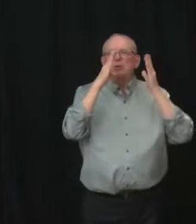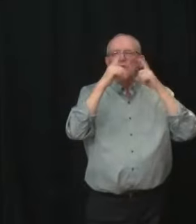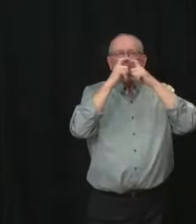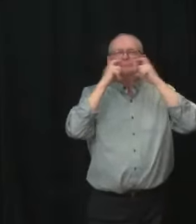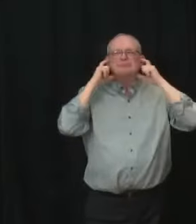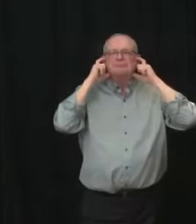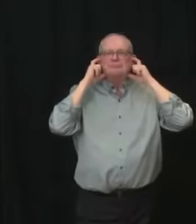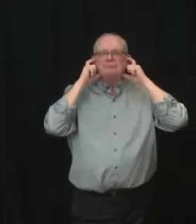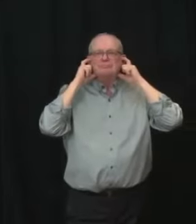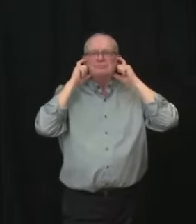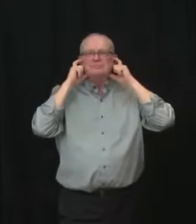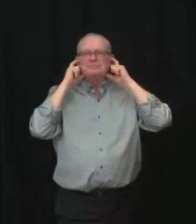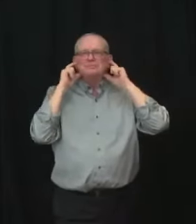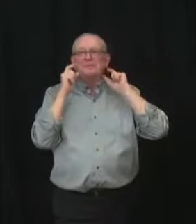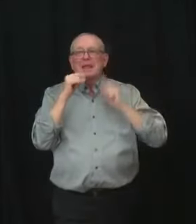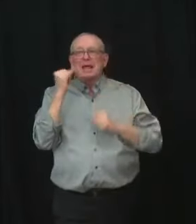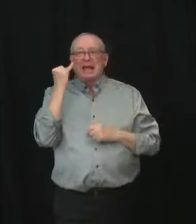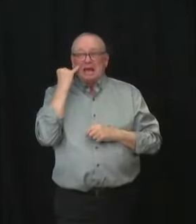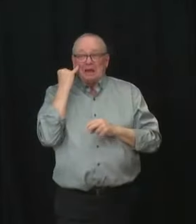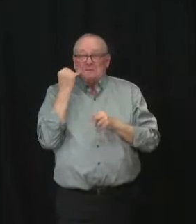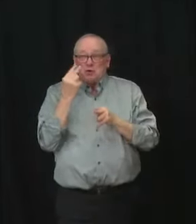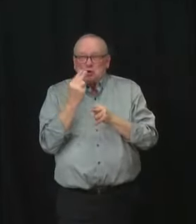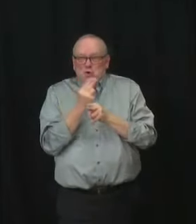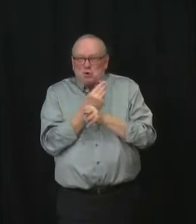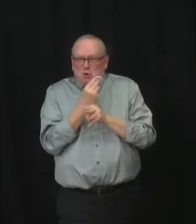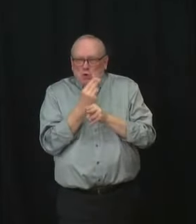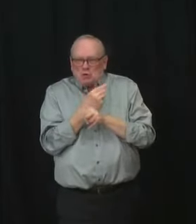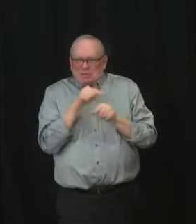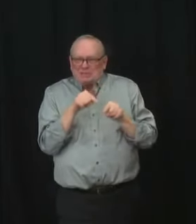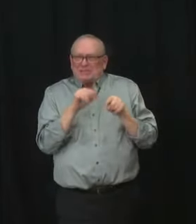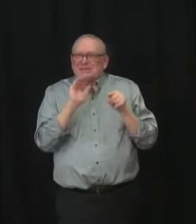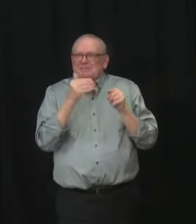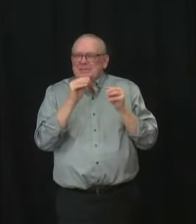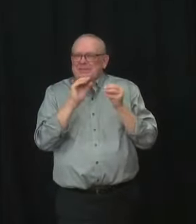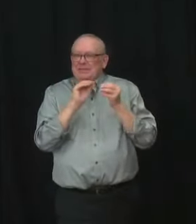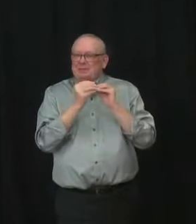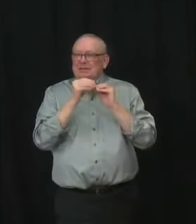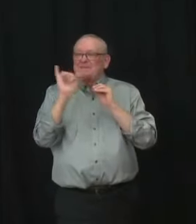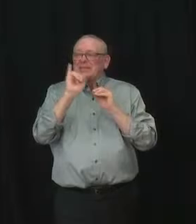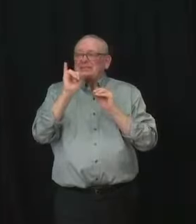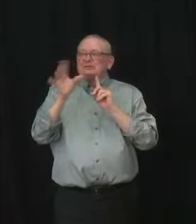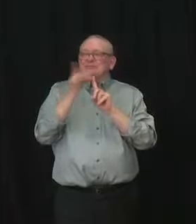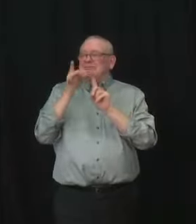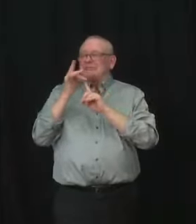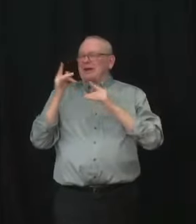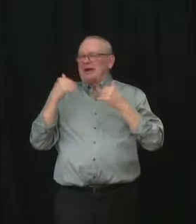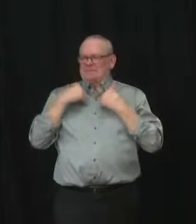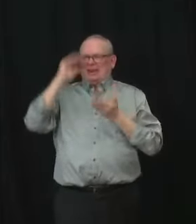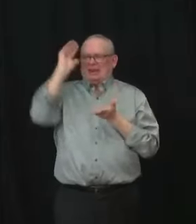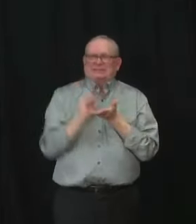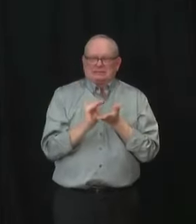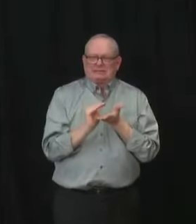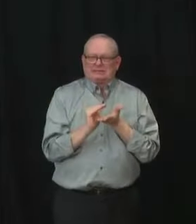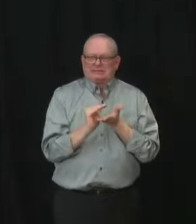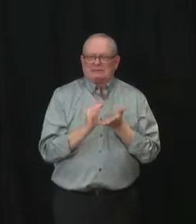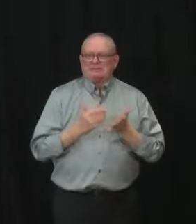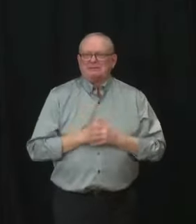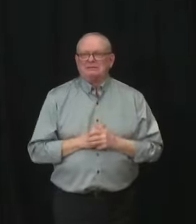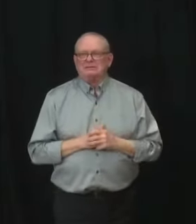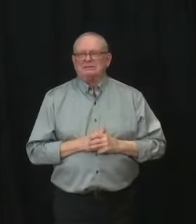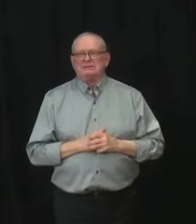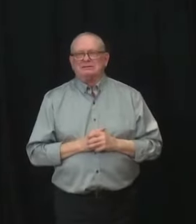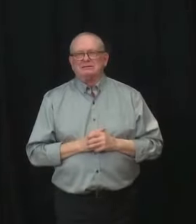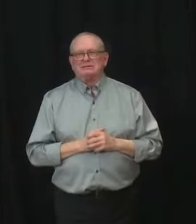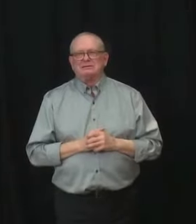in infection rates. We've also looked at our own data with respect to in